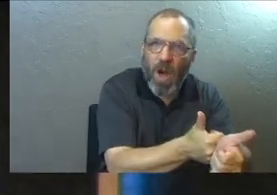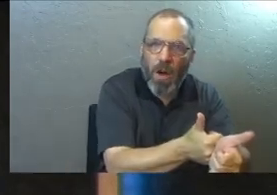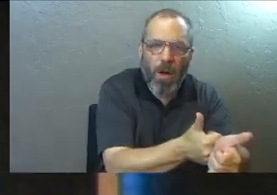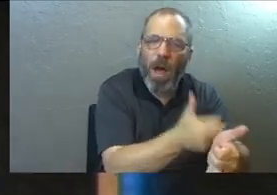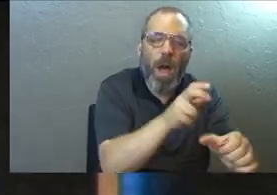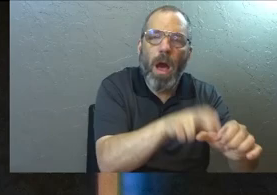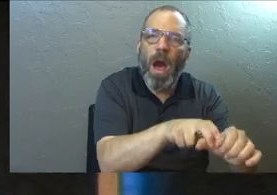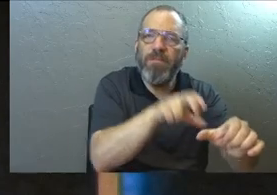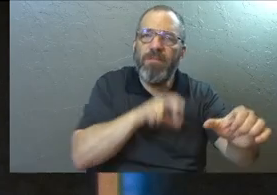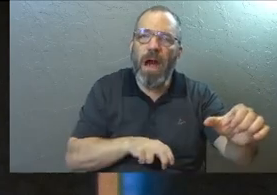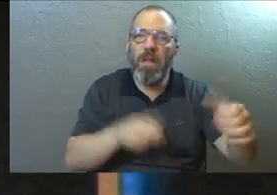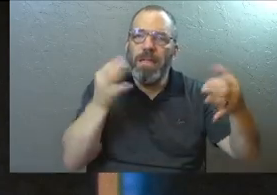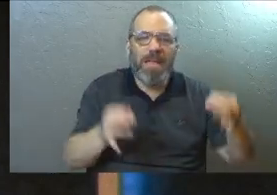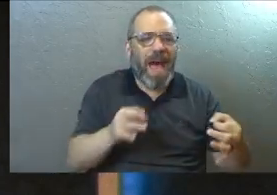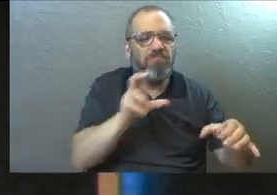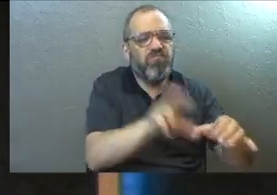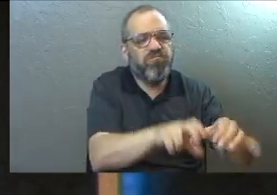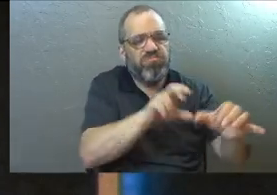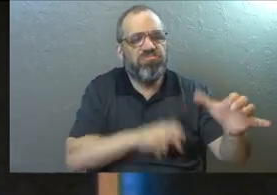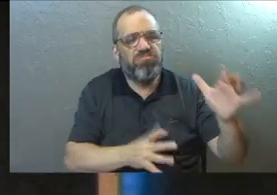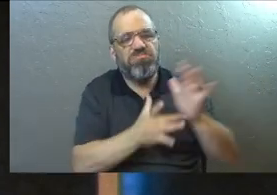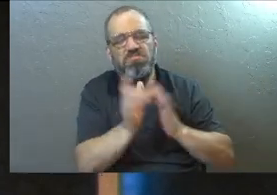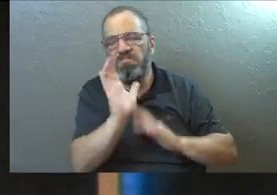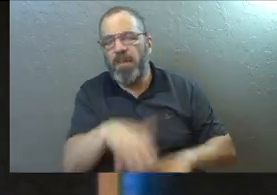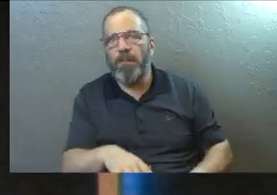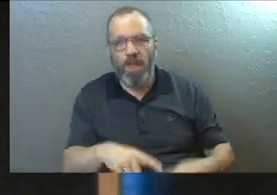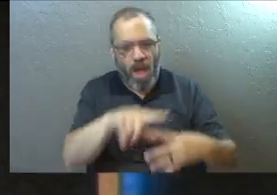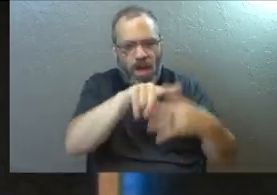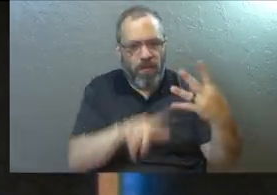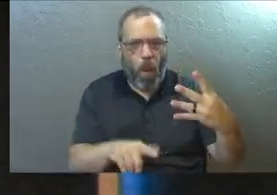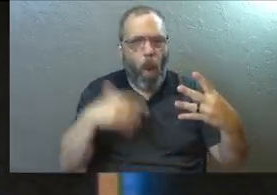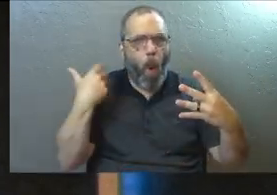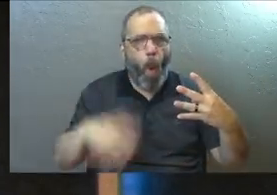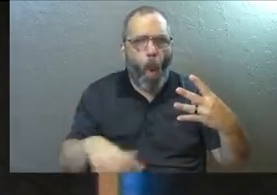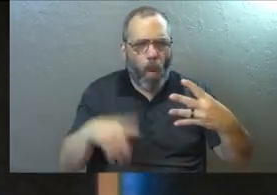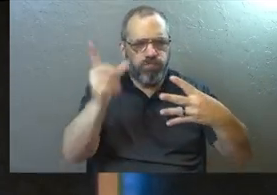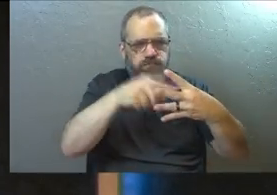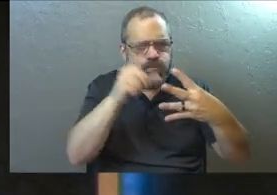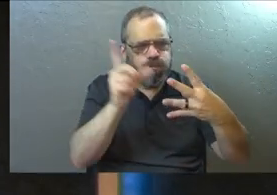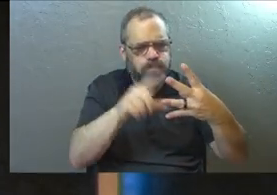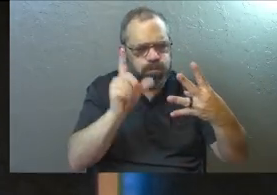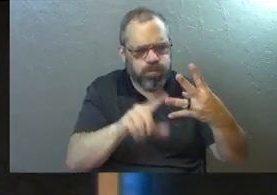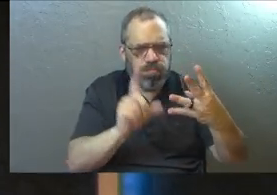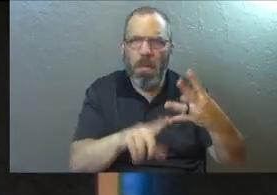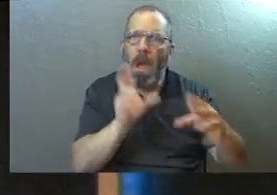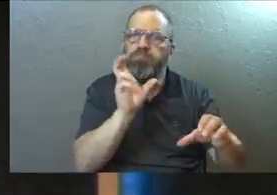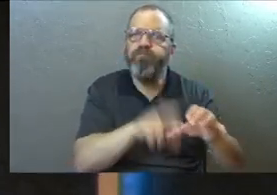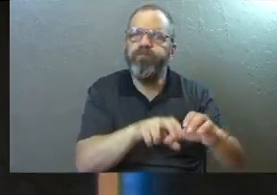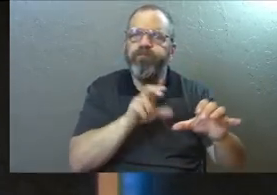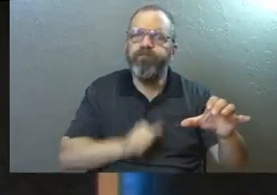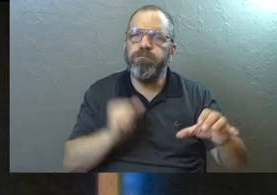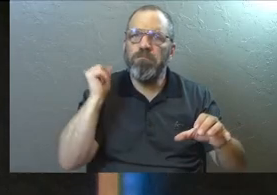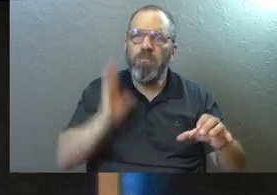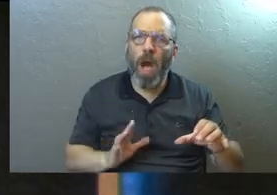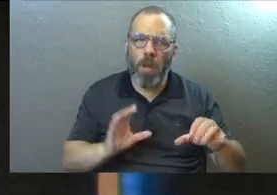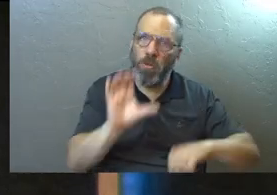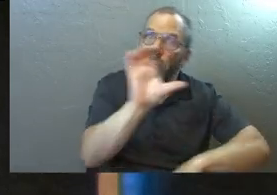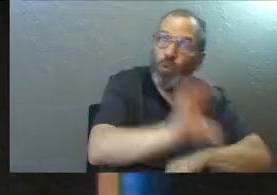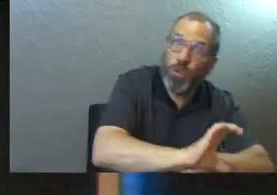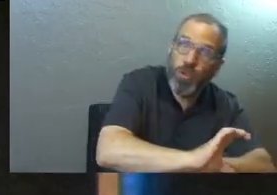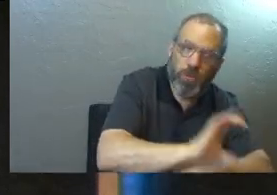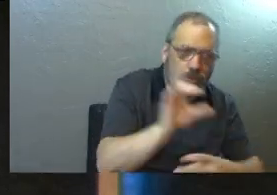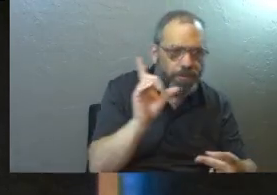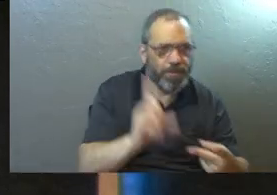walk away from Jesus. And so we explored four big reasons why people sometimes walk away from the church